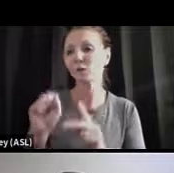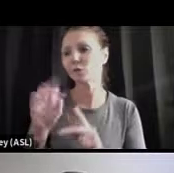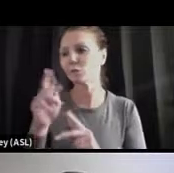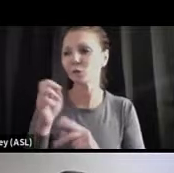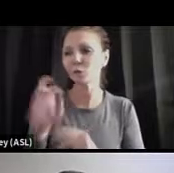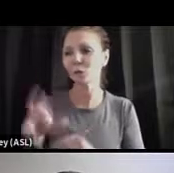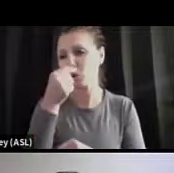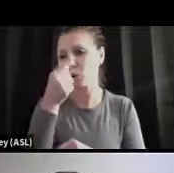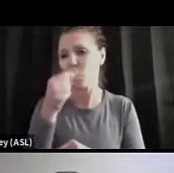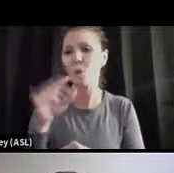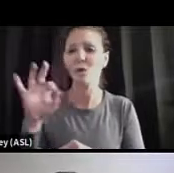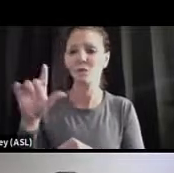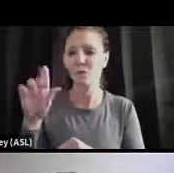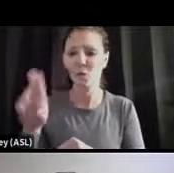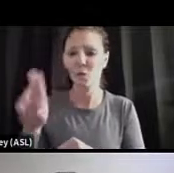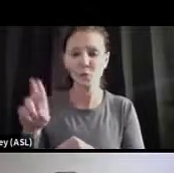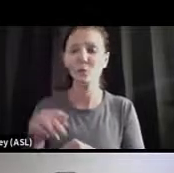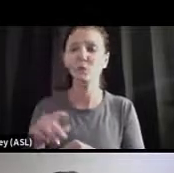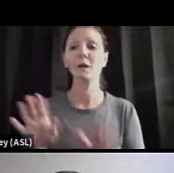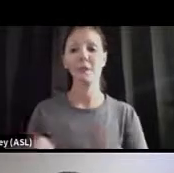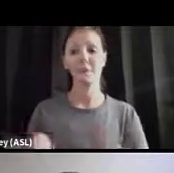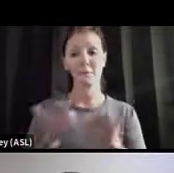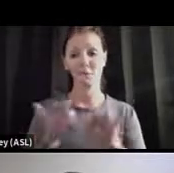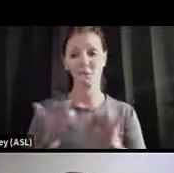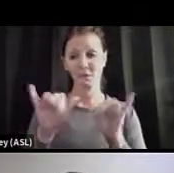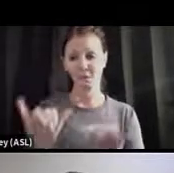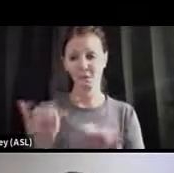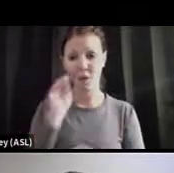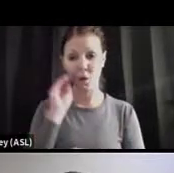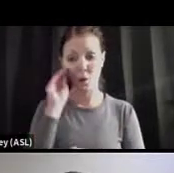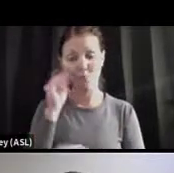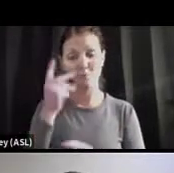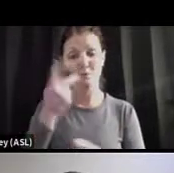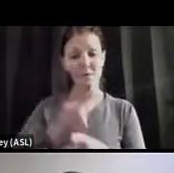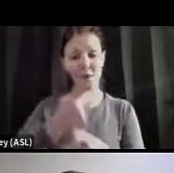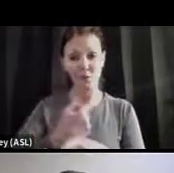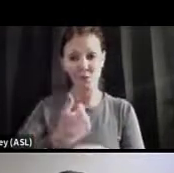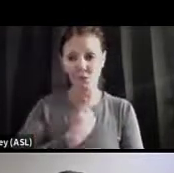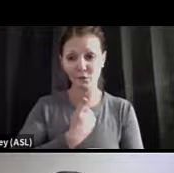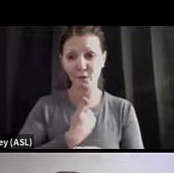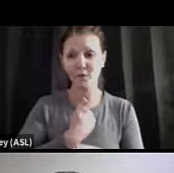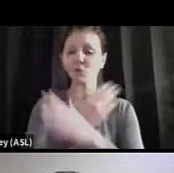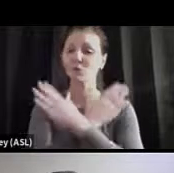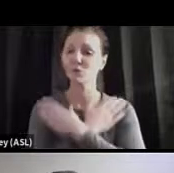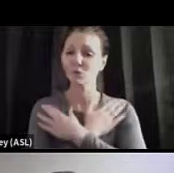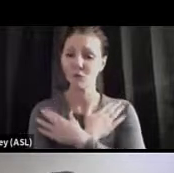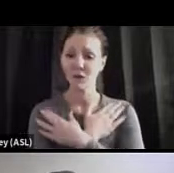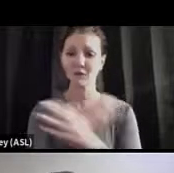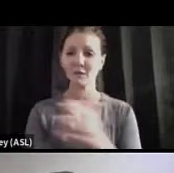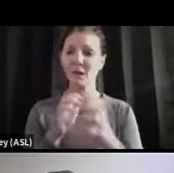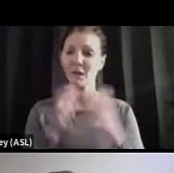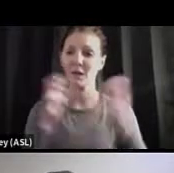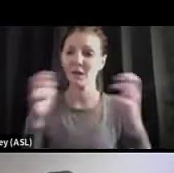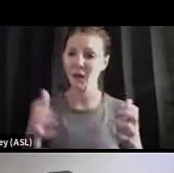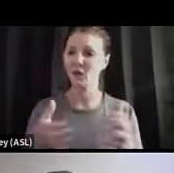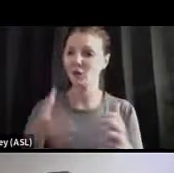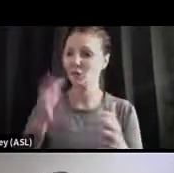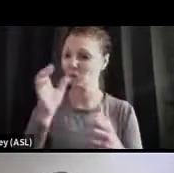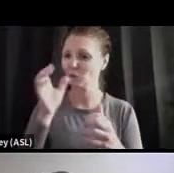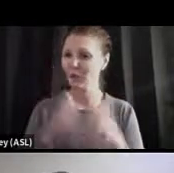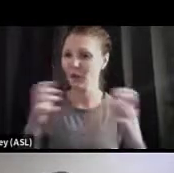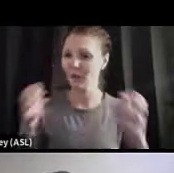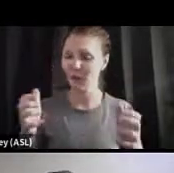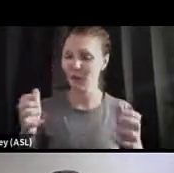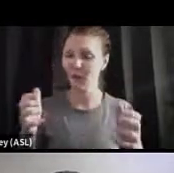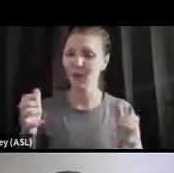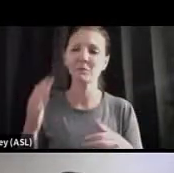It's important to stay home and take care of yourself. Get lots of rest and stay hydrated. There's good over-the-counter medicines you can take for